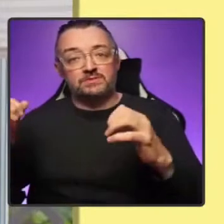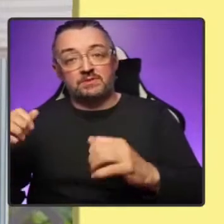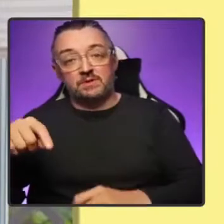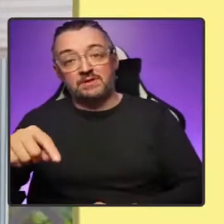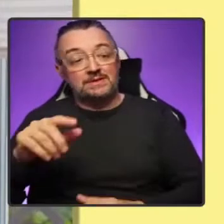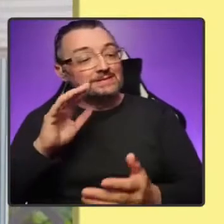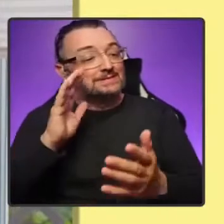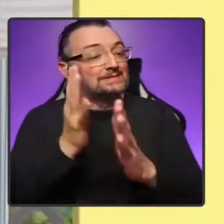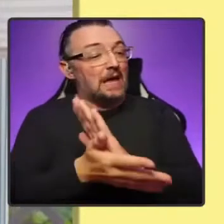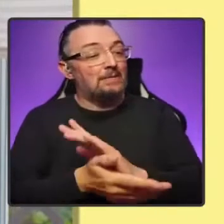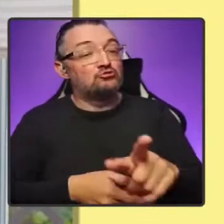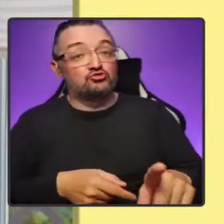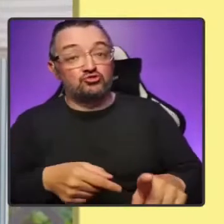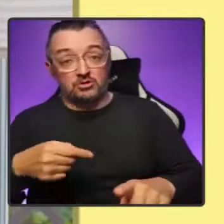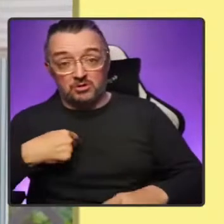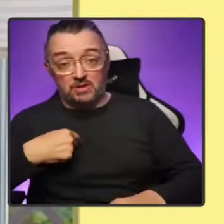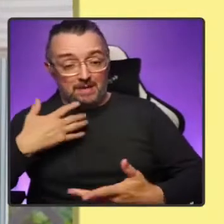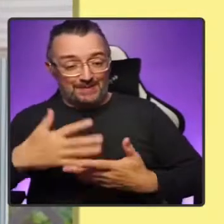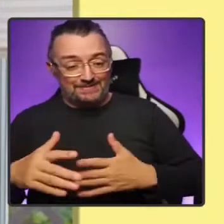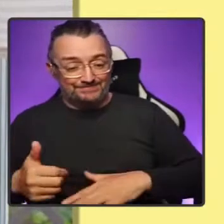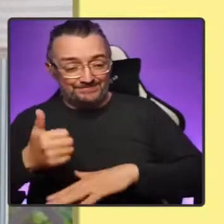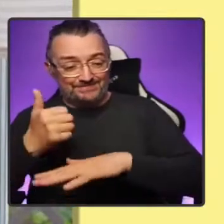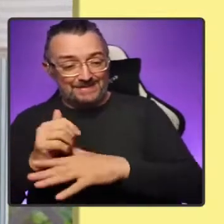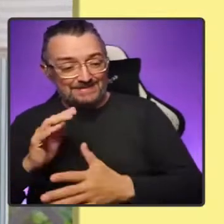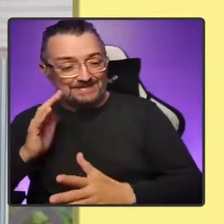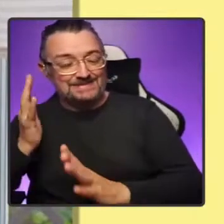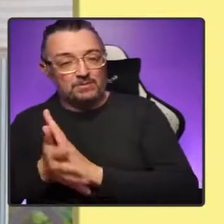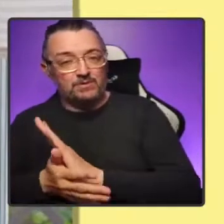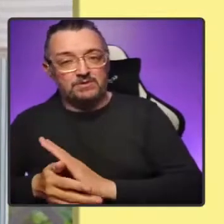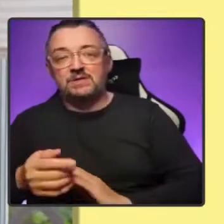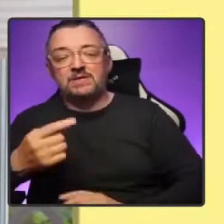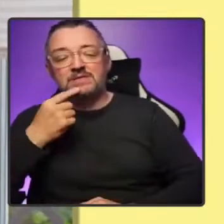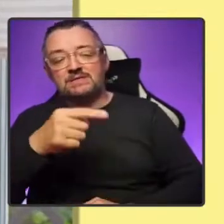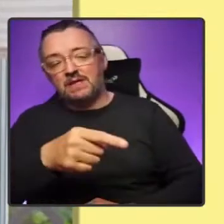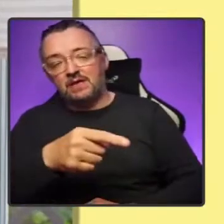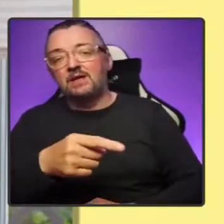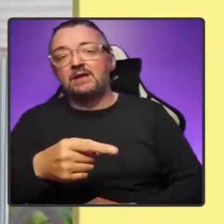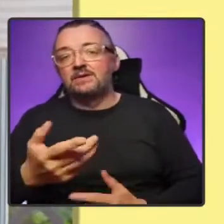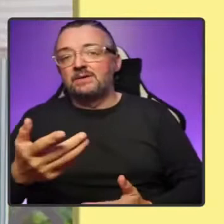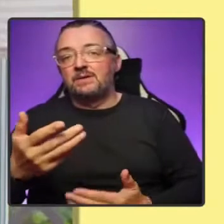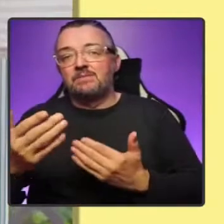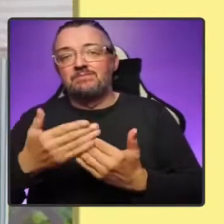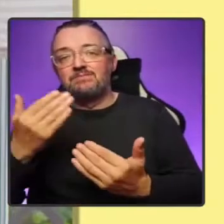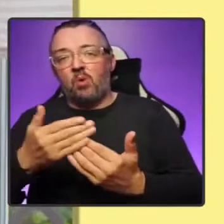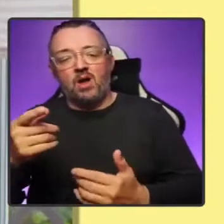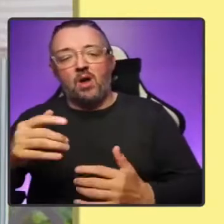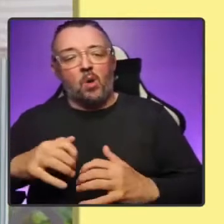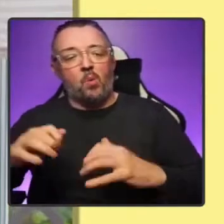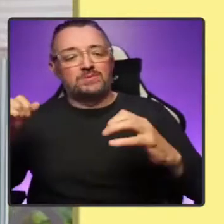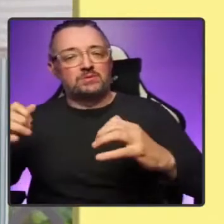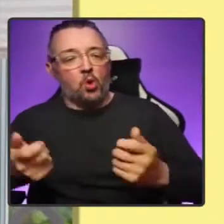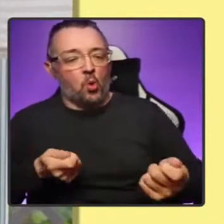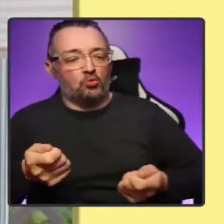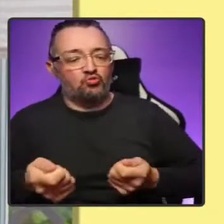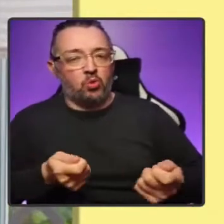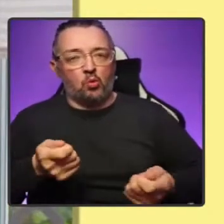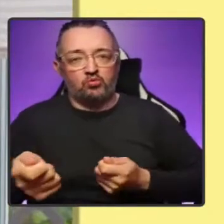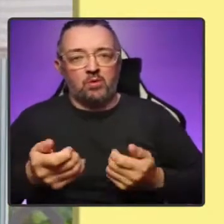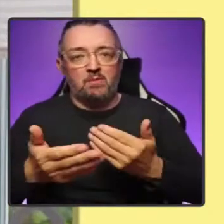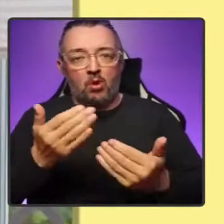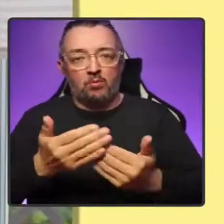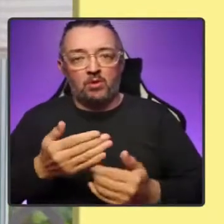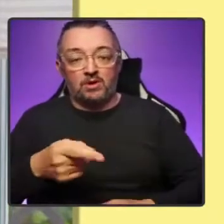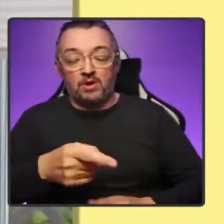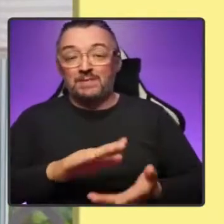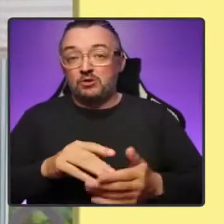that they have inflicted as an argument for yet more Westminster control. By making us poorer, they'll